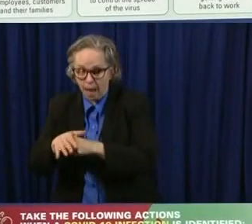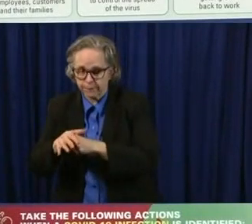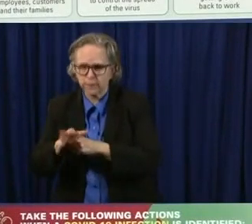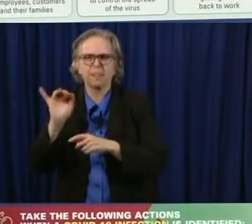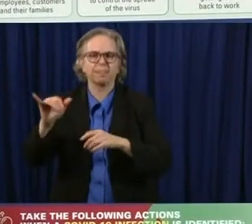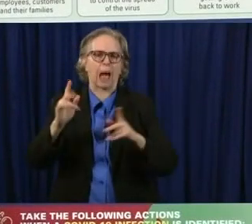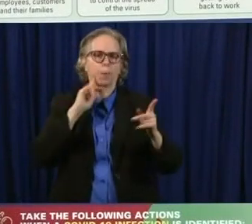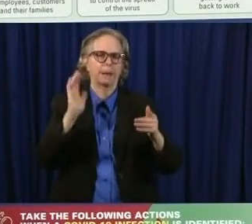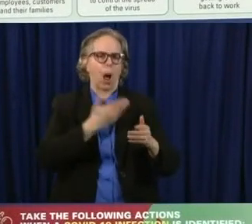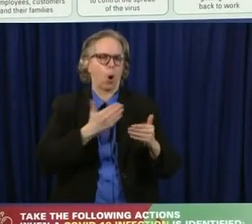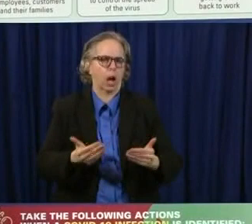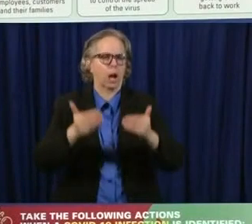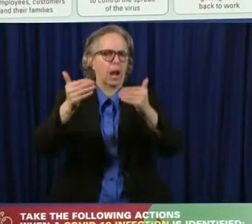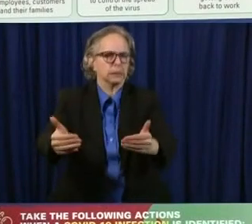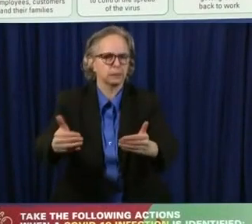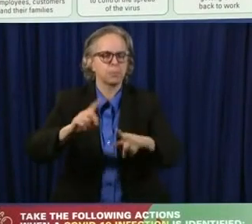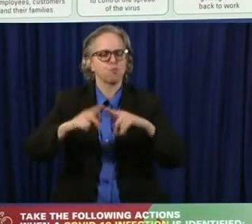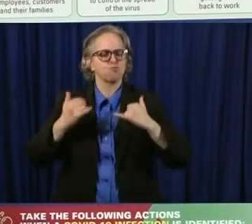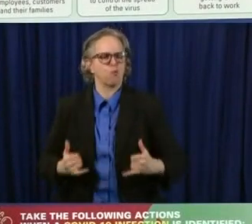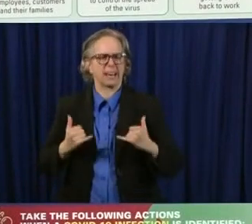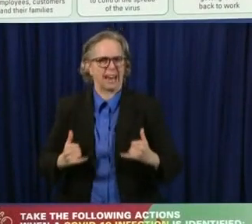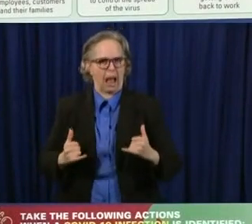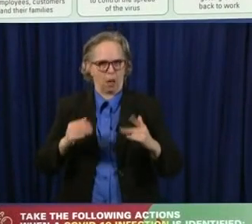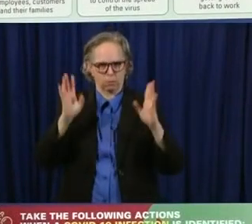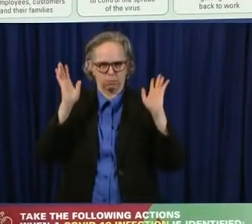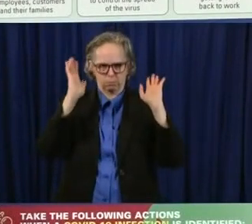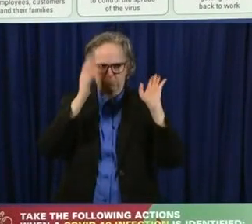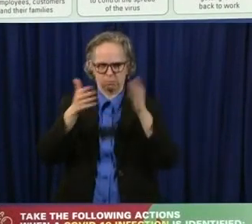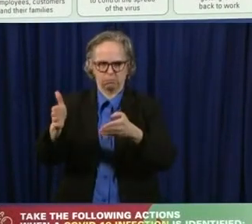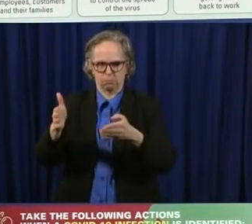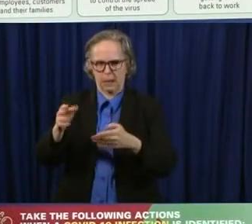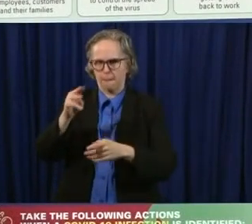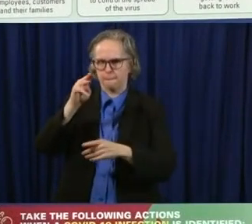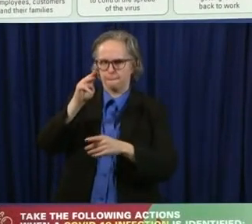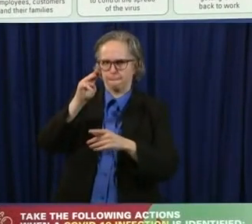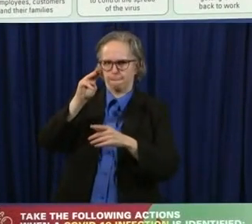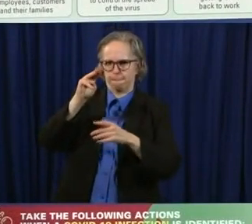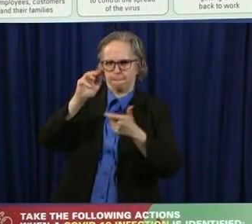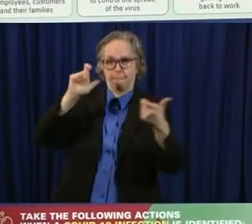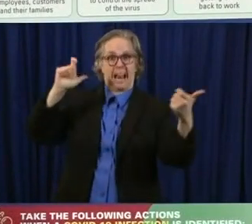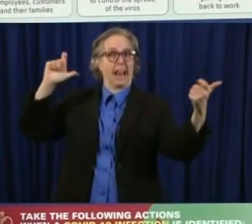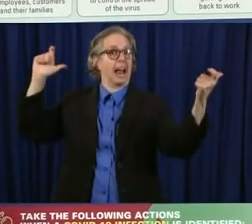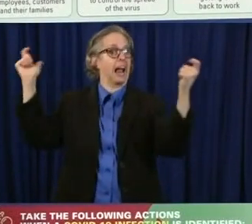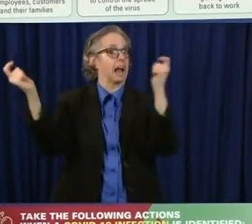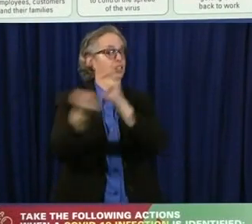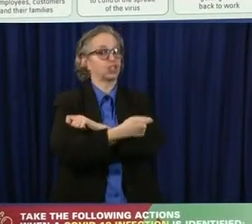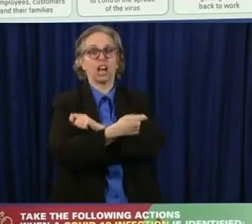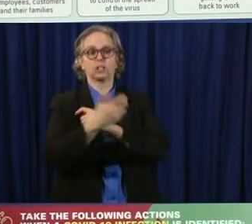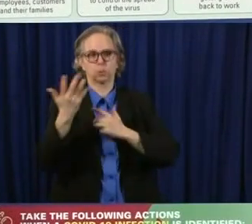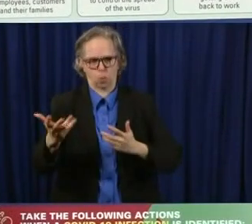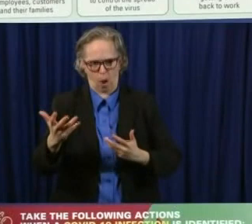is a major, major change. And I know Dr. Acton will, will talk in a little bit about